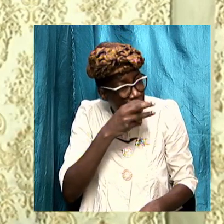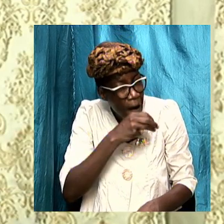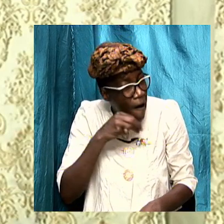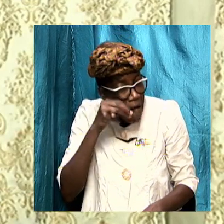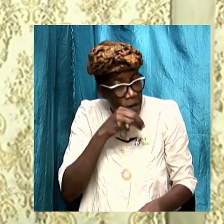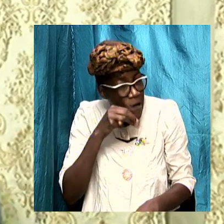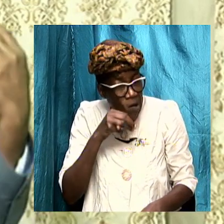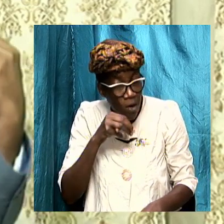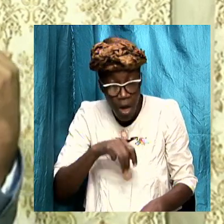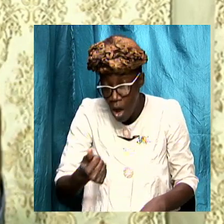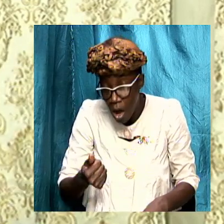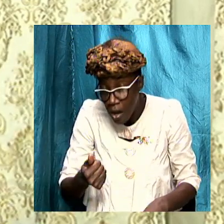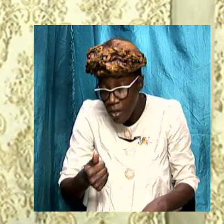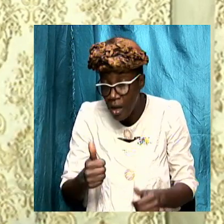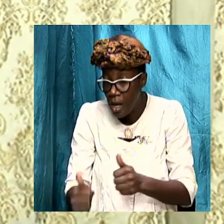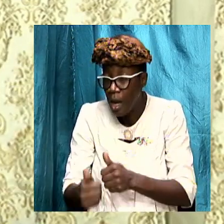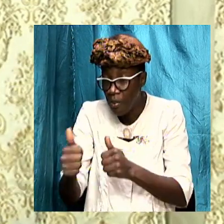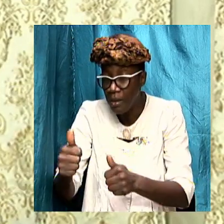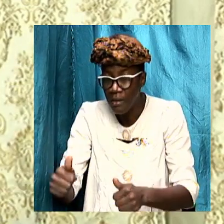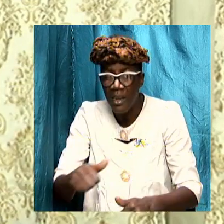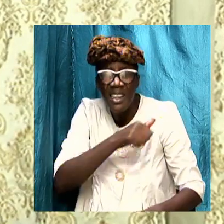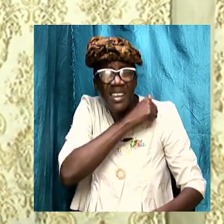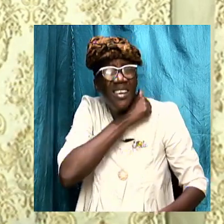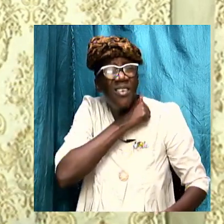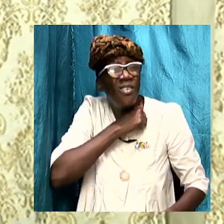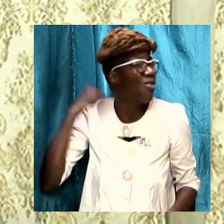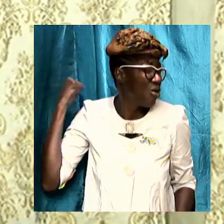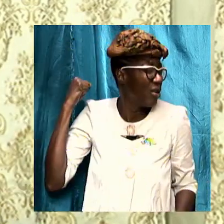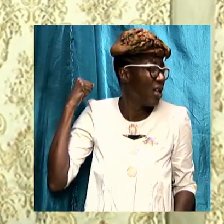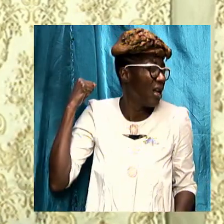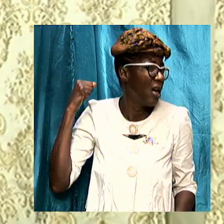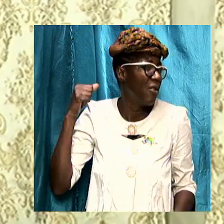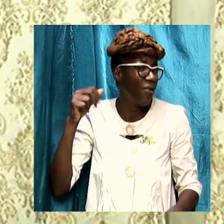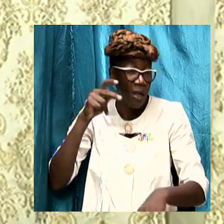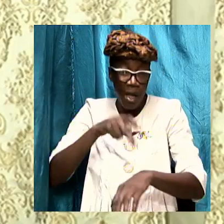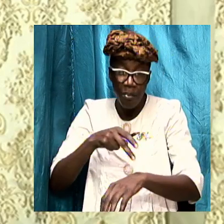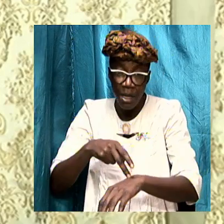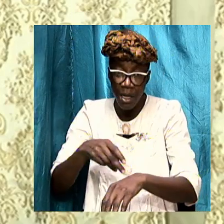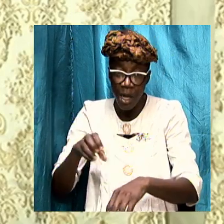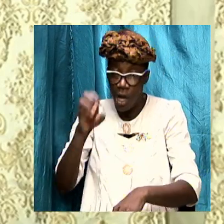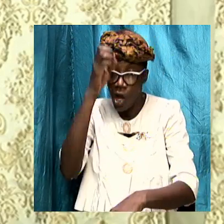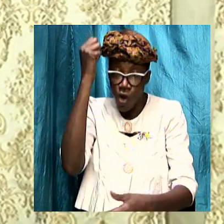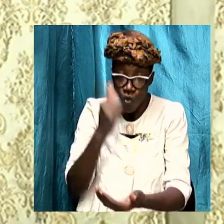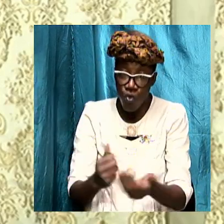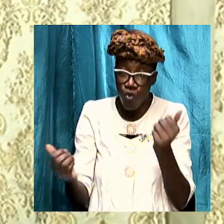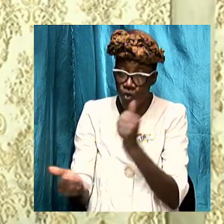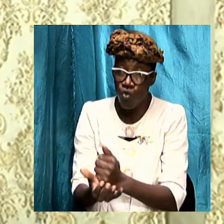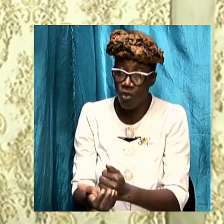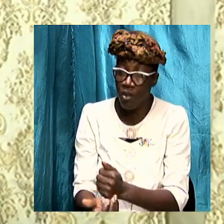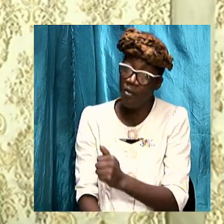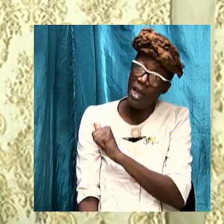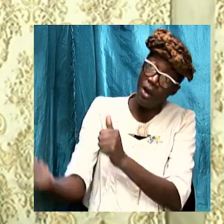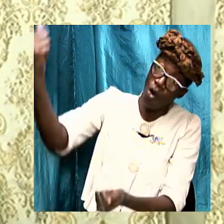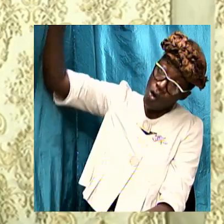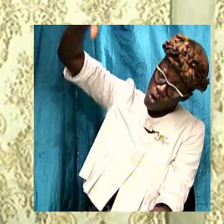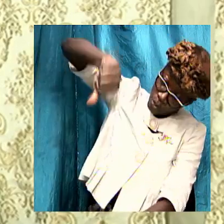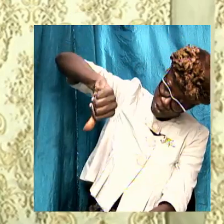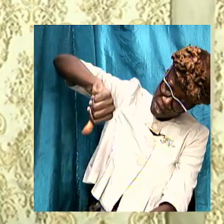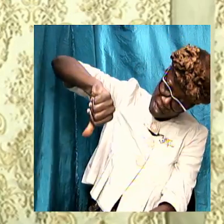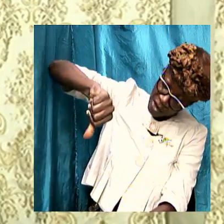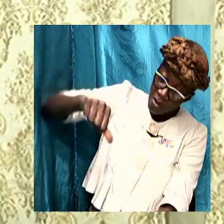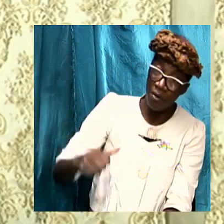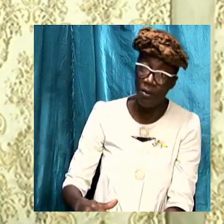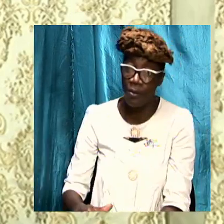others had their head cut off like Paul Peter was crucified upside down I think Philip they said was